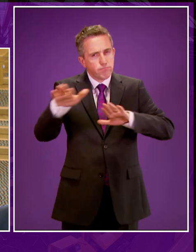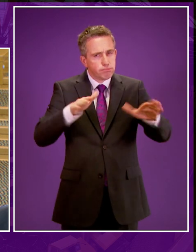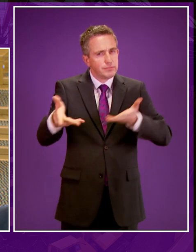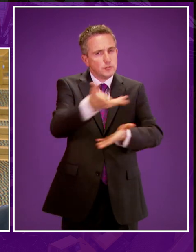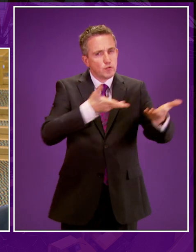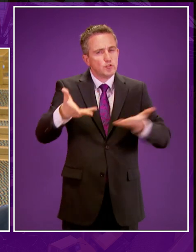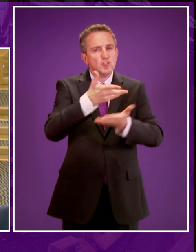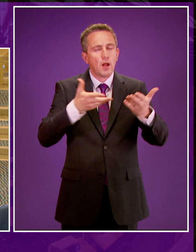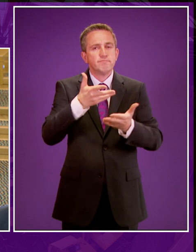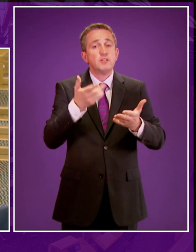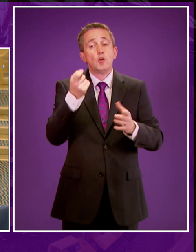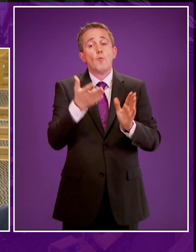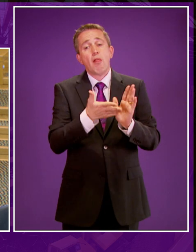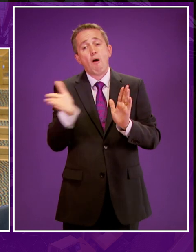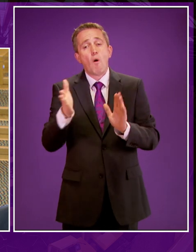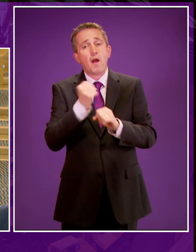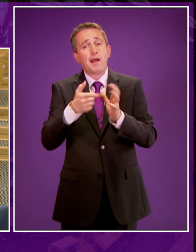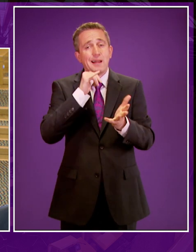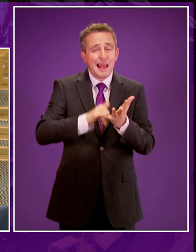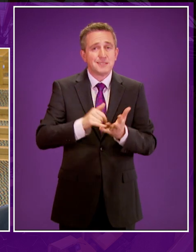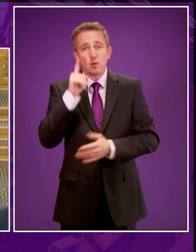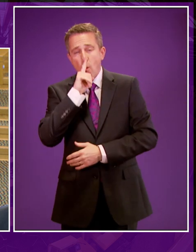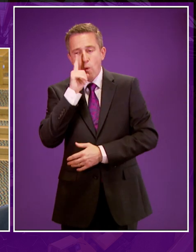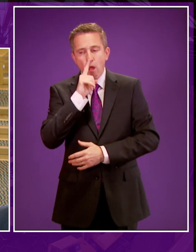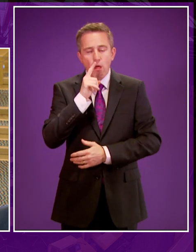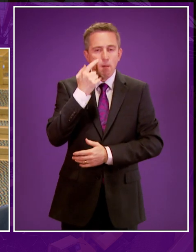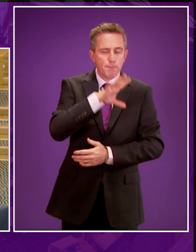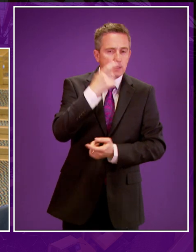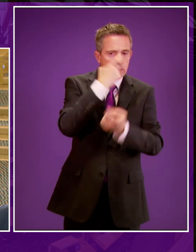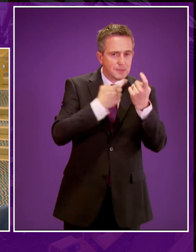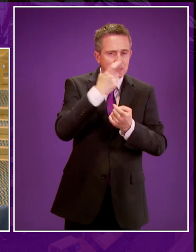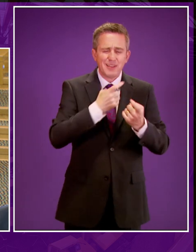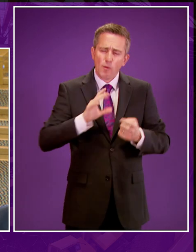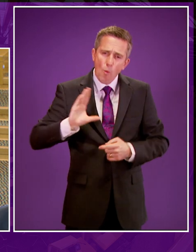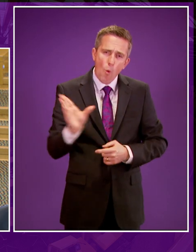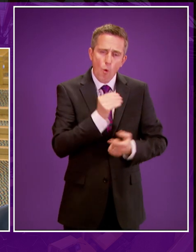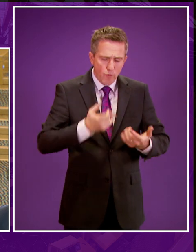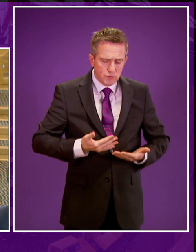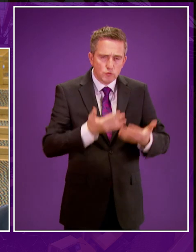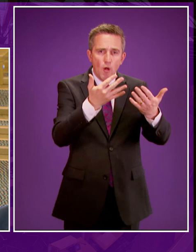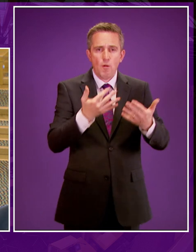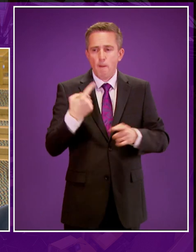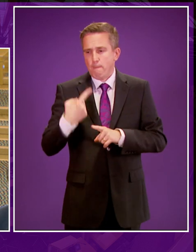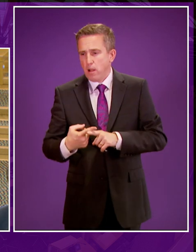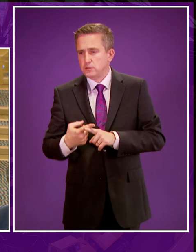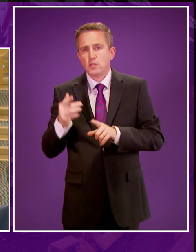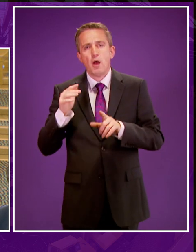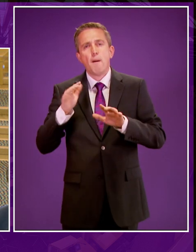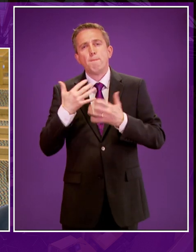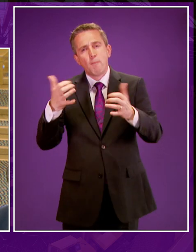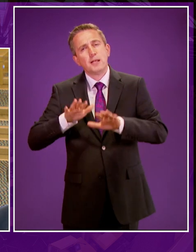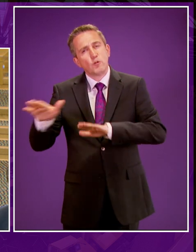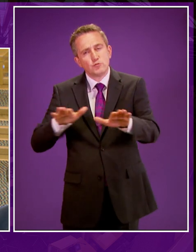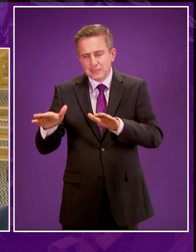In coming to a view on unconventional oil and gas, we carefully considered the findings of our extensive research alongside the results of our public consultation.